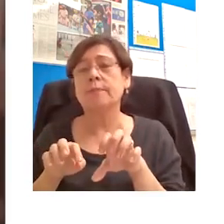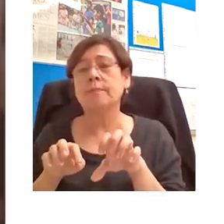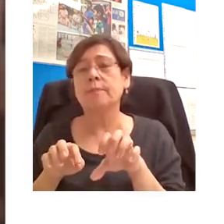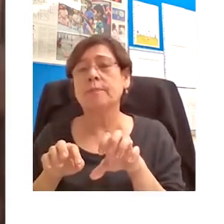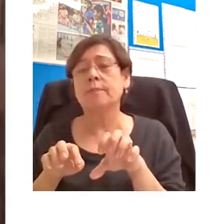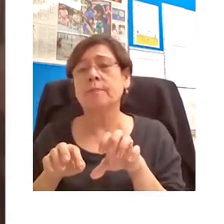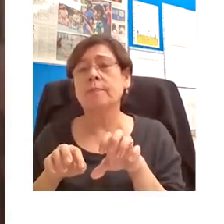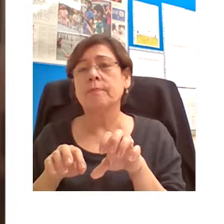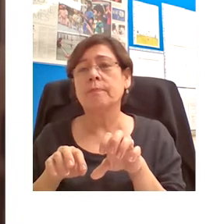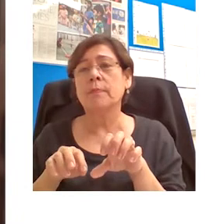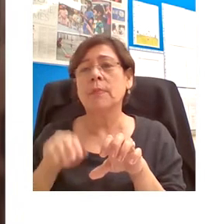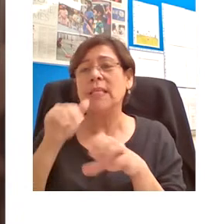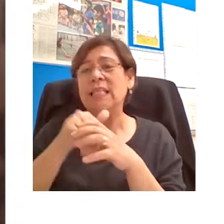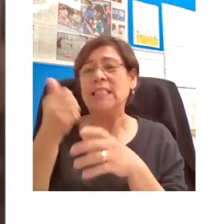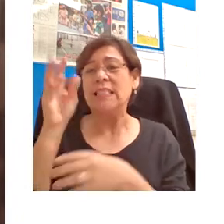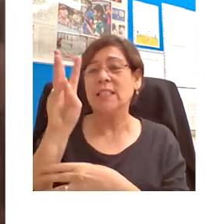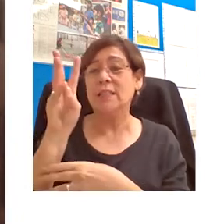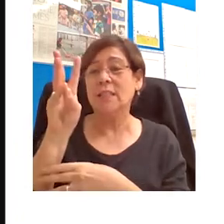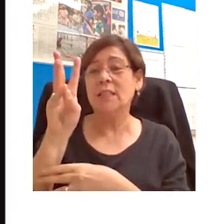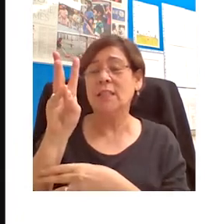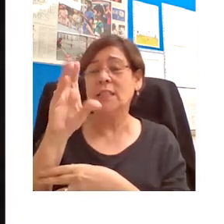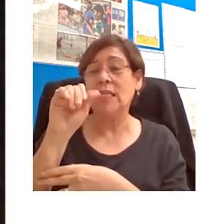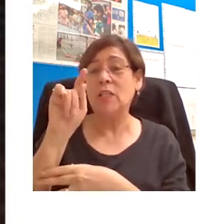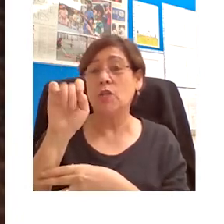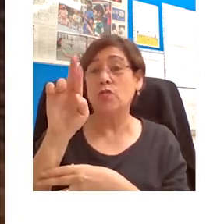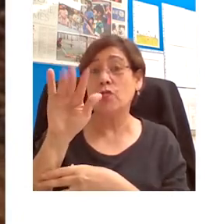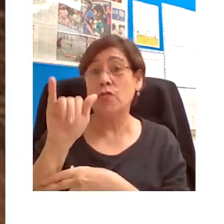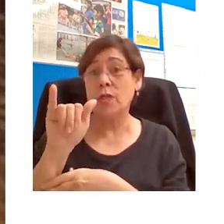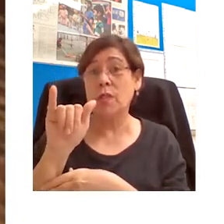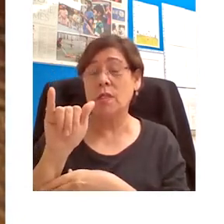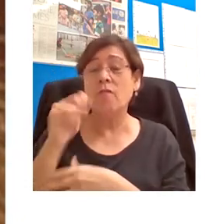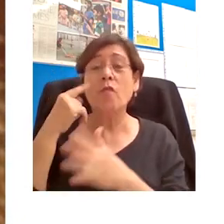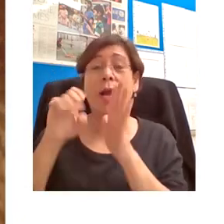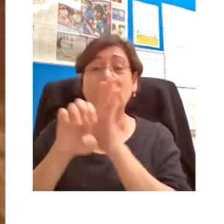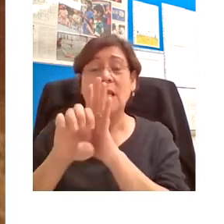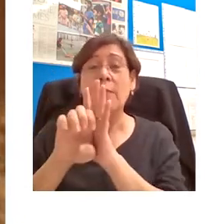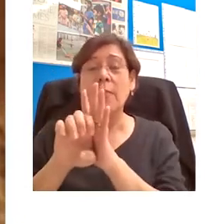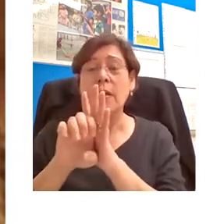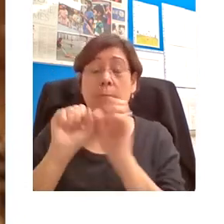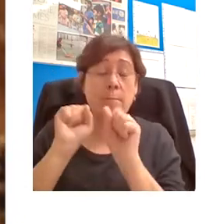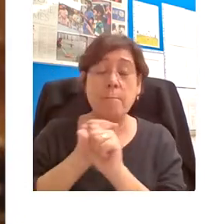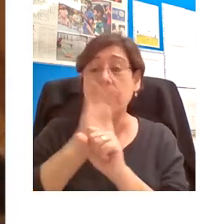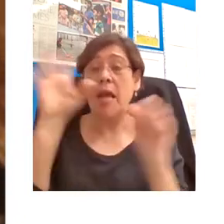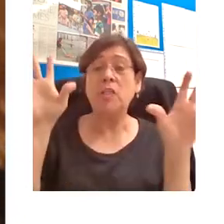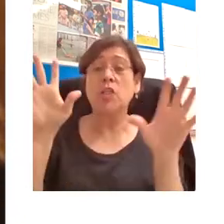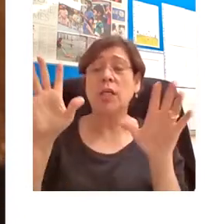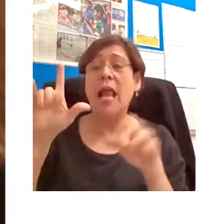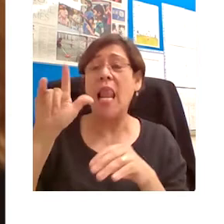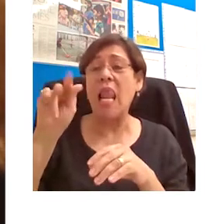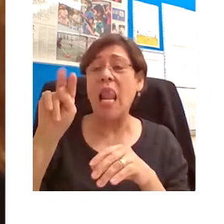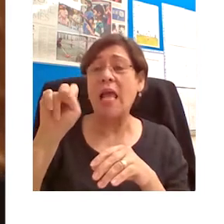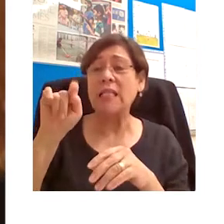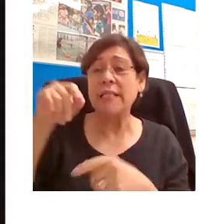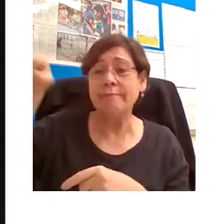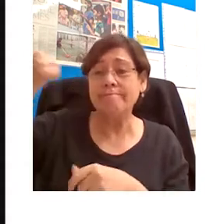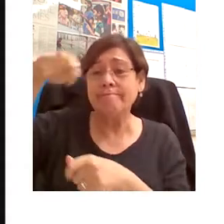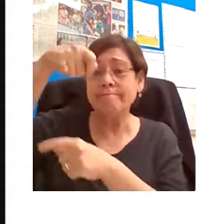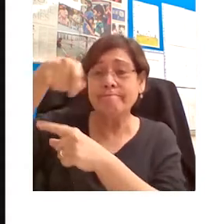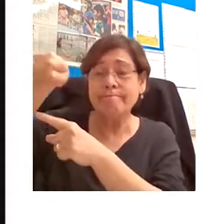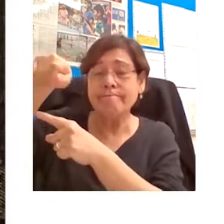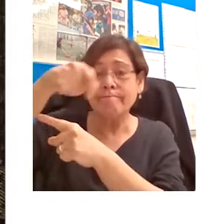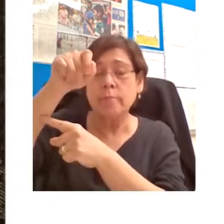in the 16th century, for instance, magic lantern slides were used. And by the